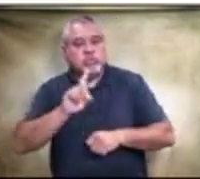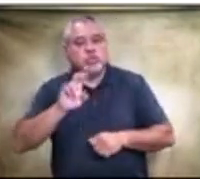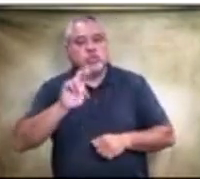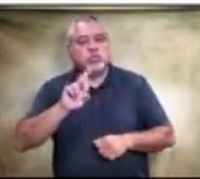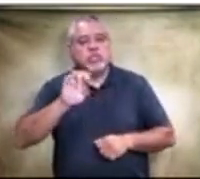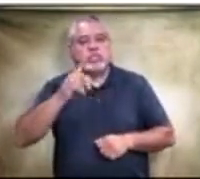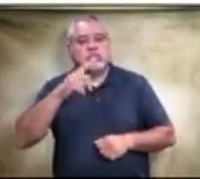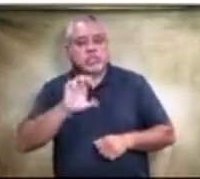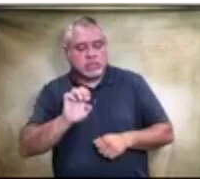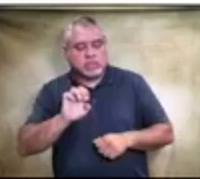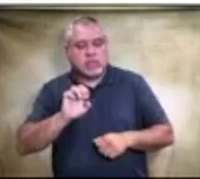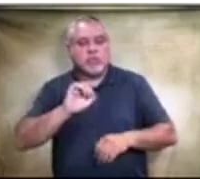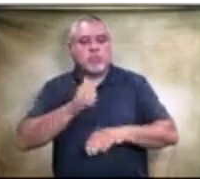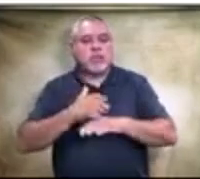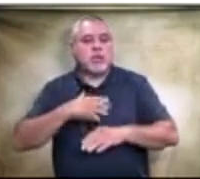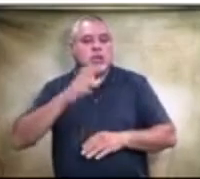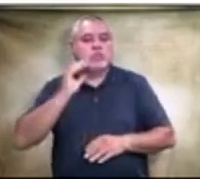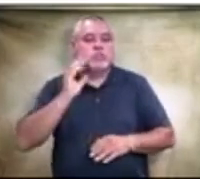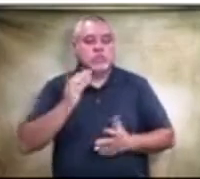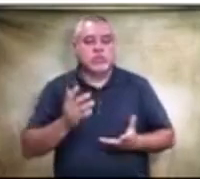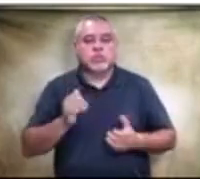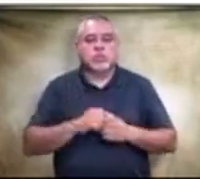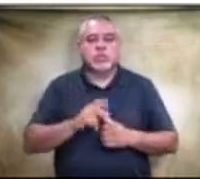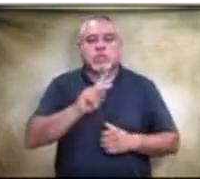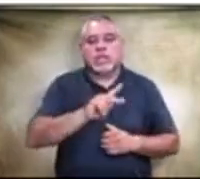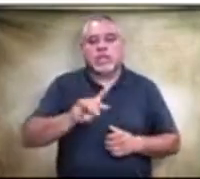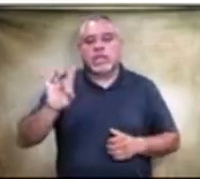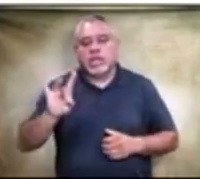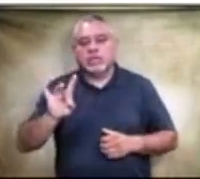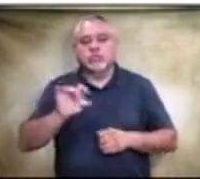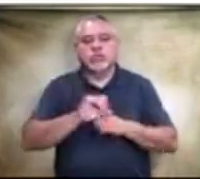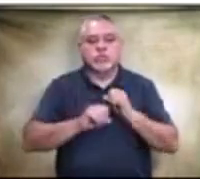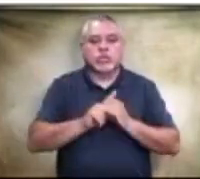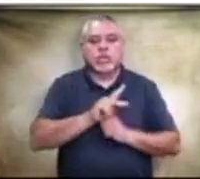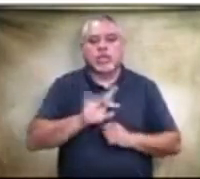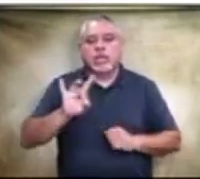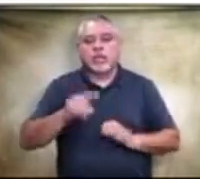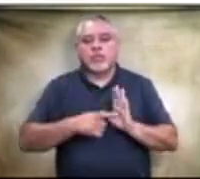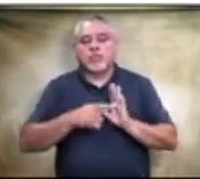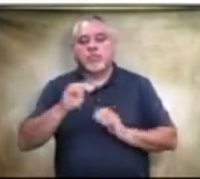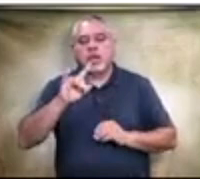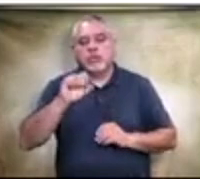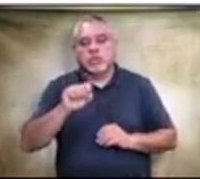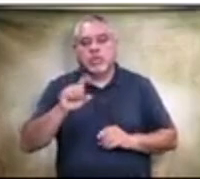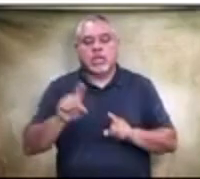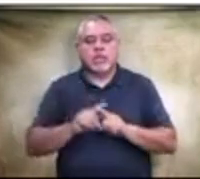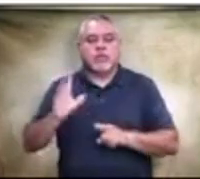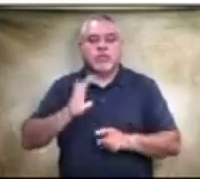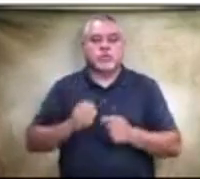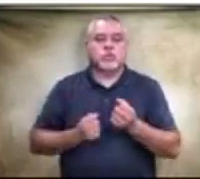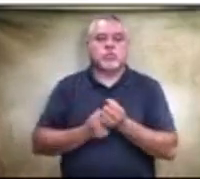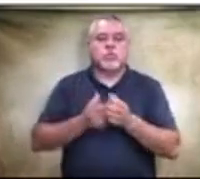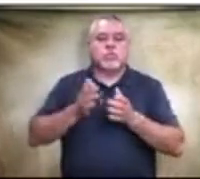that I bring to the table with K-8 structures and K-8 models. As a former support personnel for